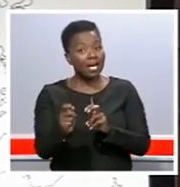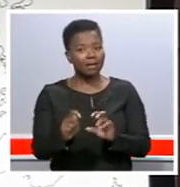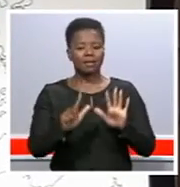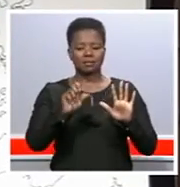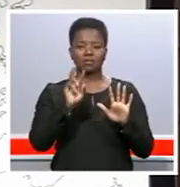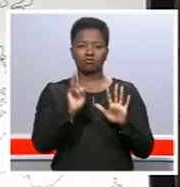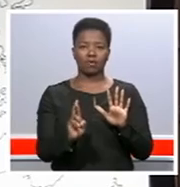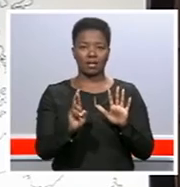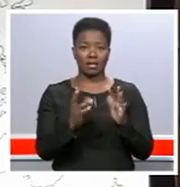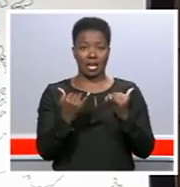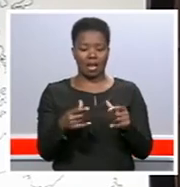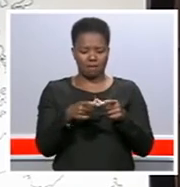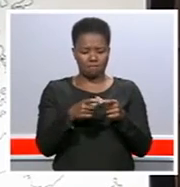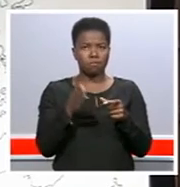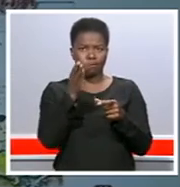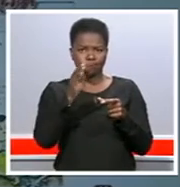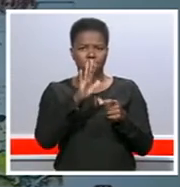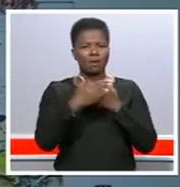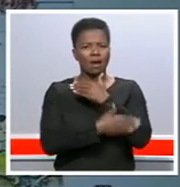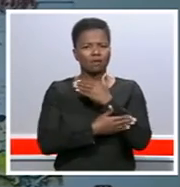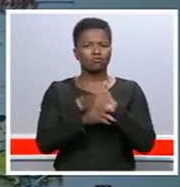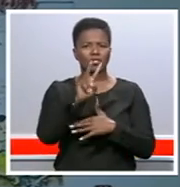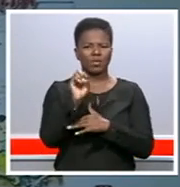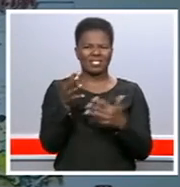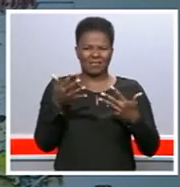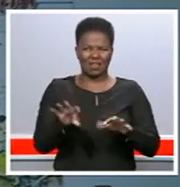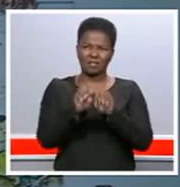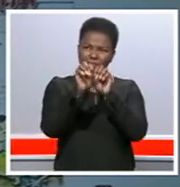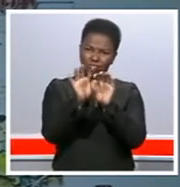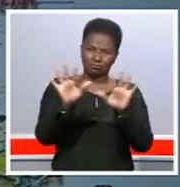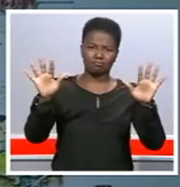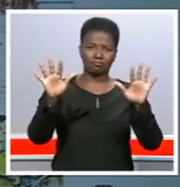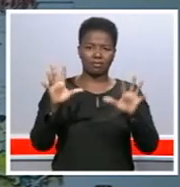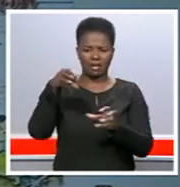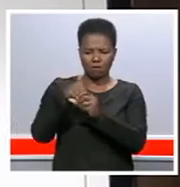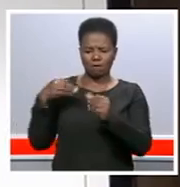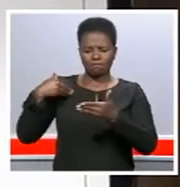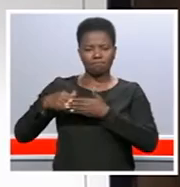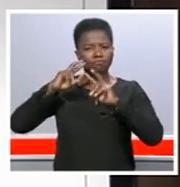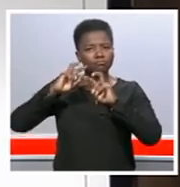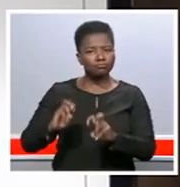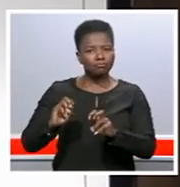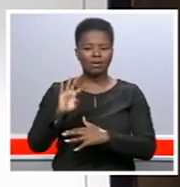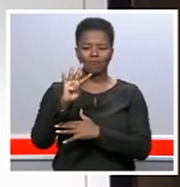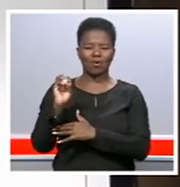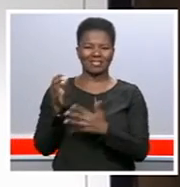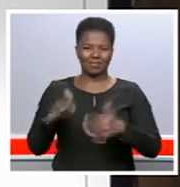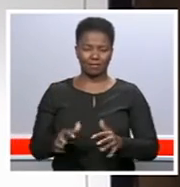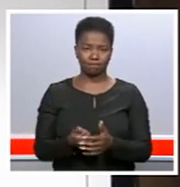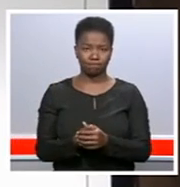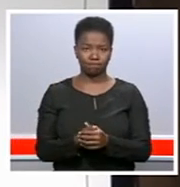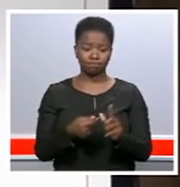used in 20 countries worldwide and has been part of more than 40 studies. Developers are also